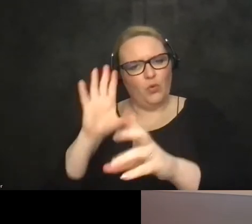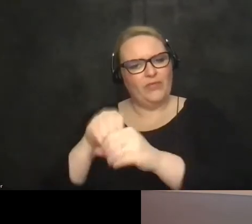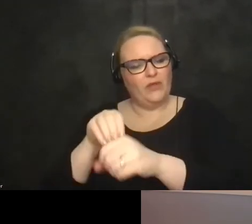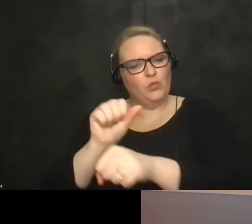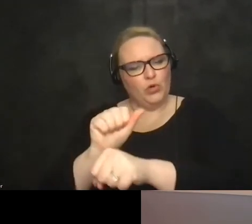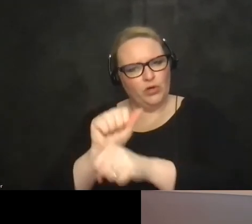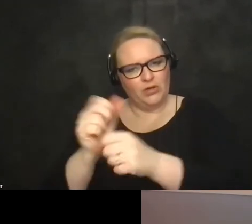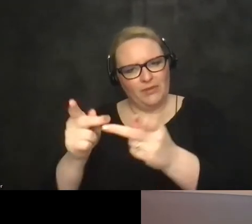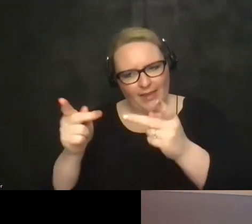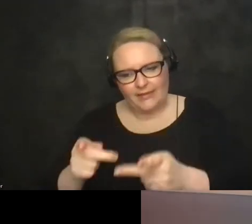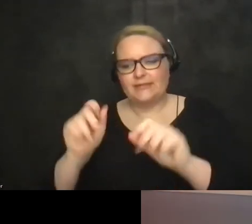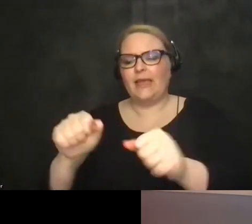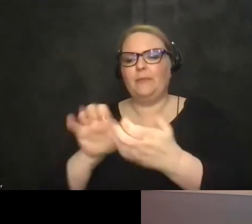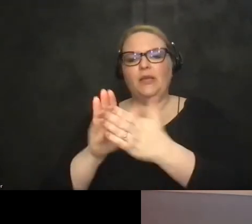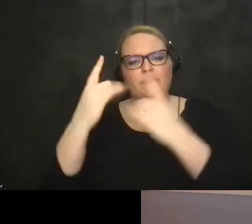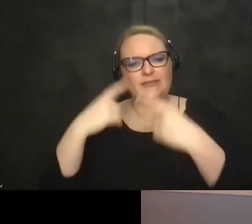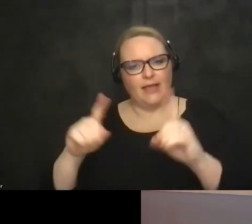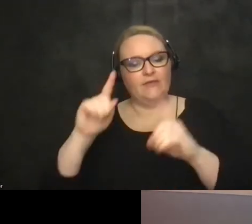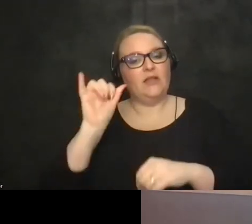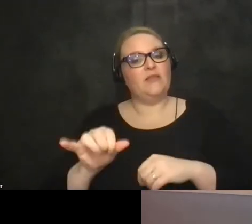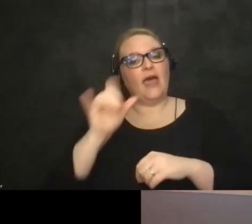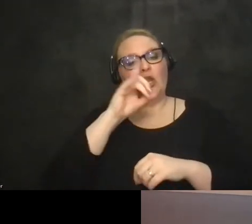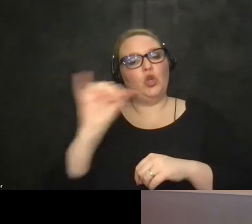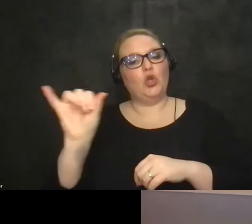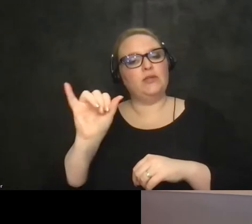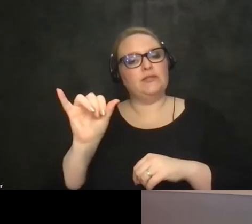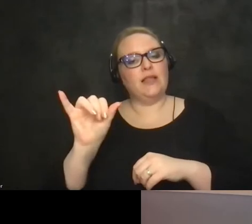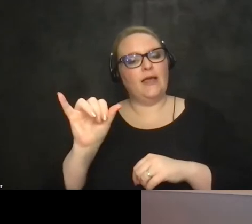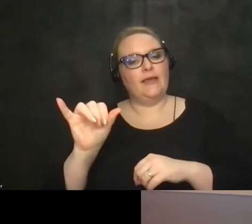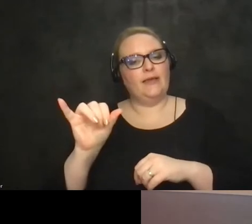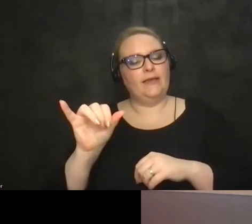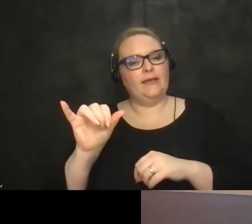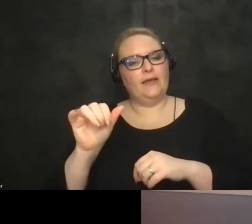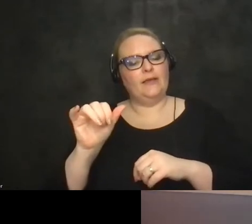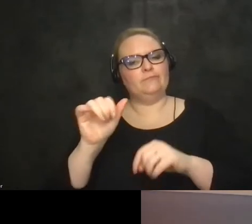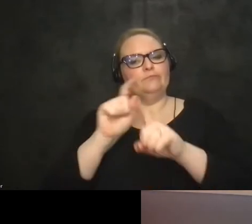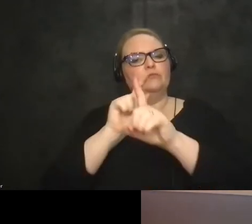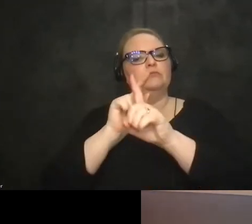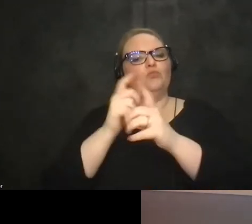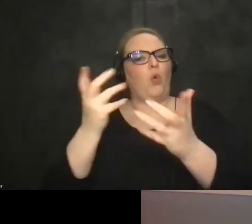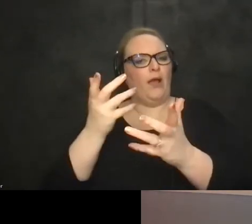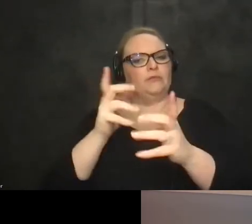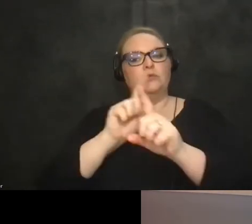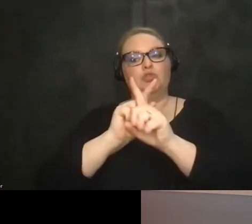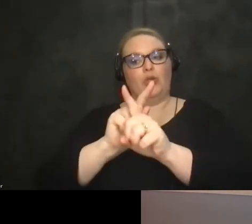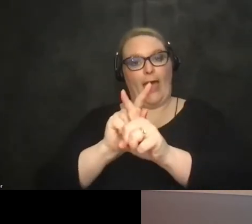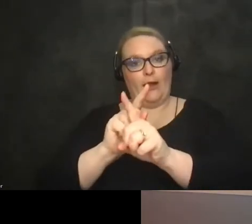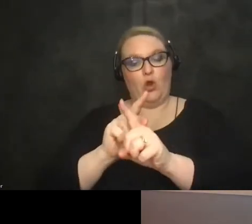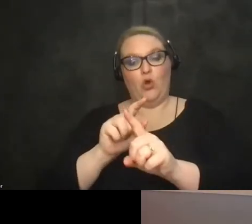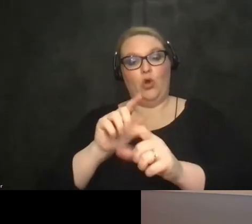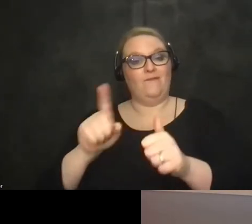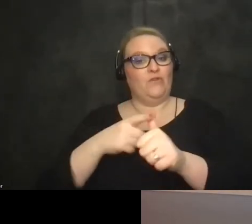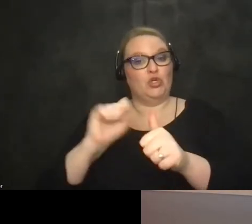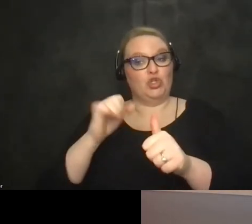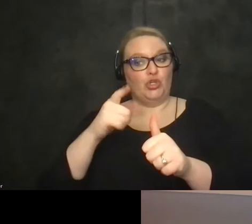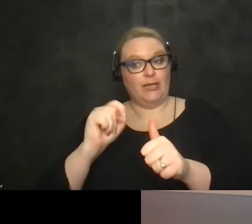allow them to be successful this looks like we shadow them on their first couple of shifts to see any accommodations need to be